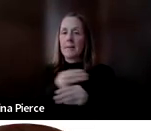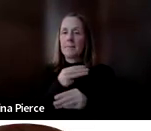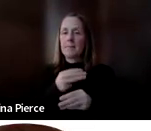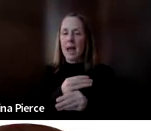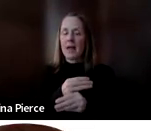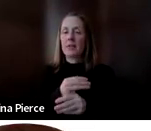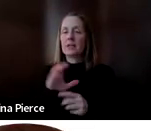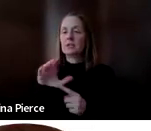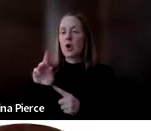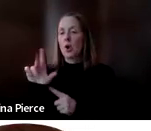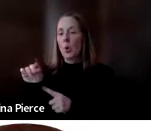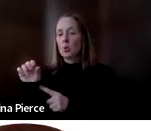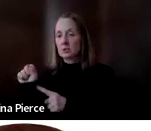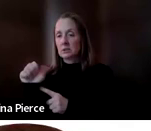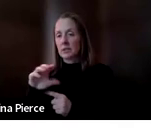Carlos and Rachel.